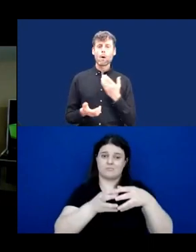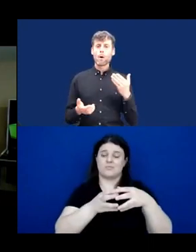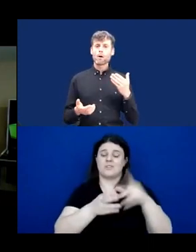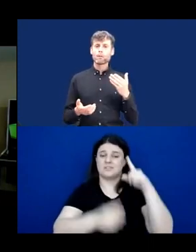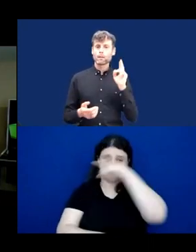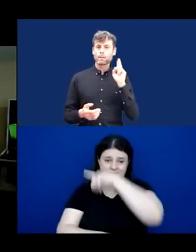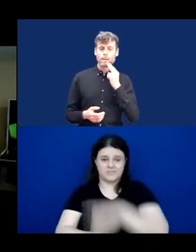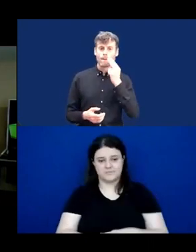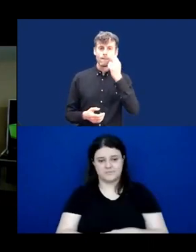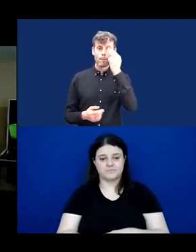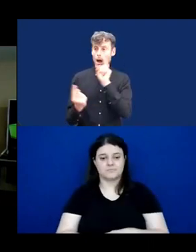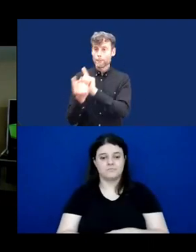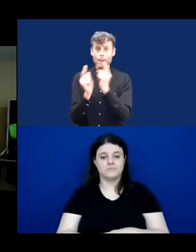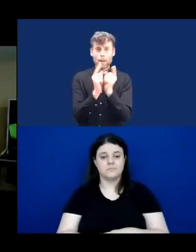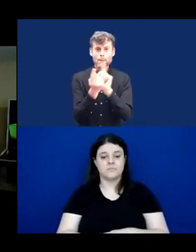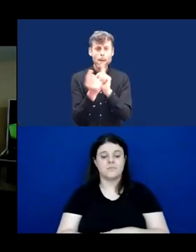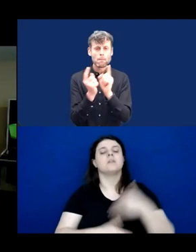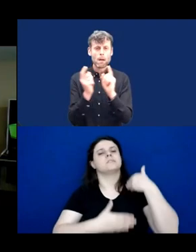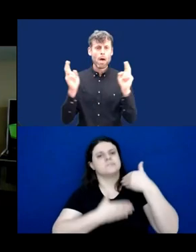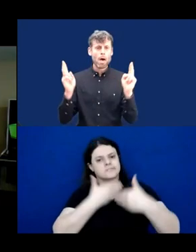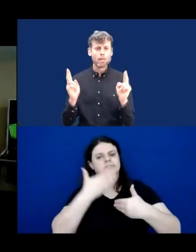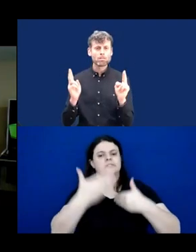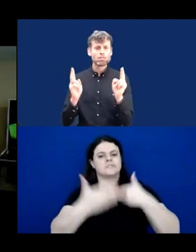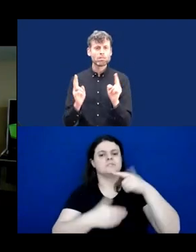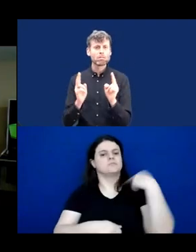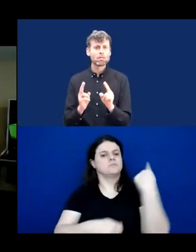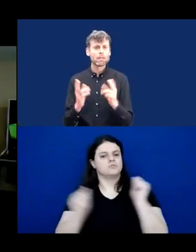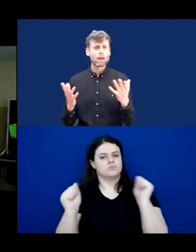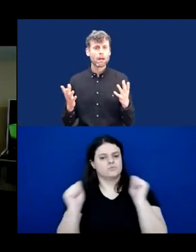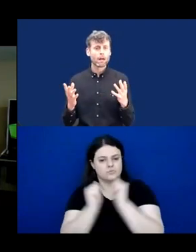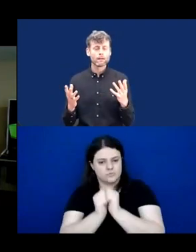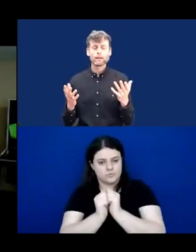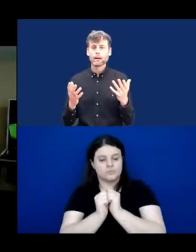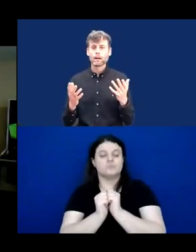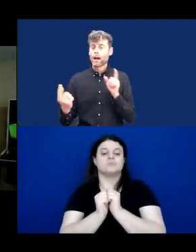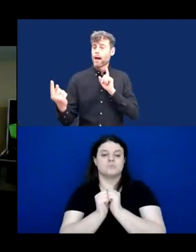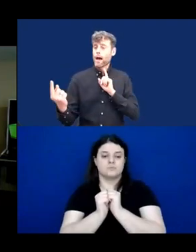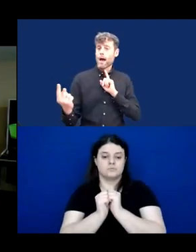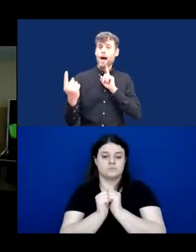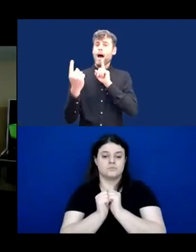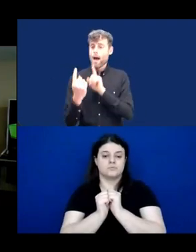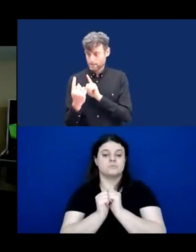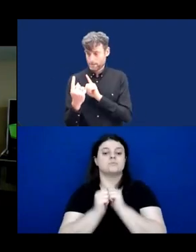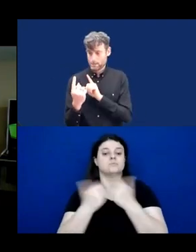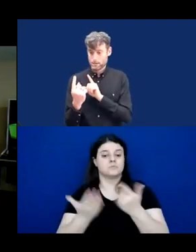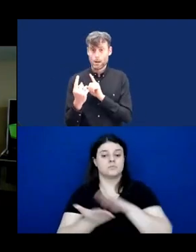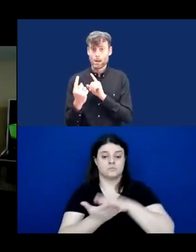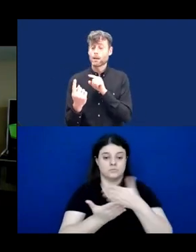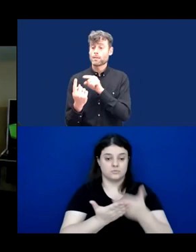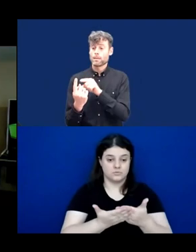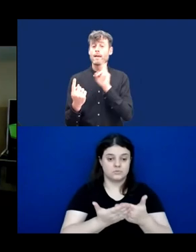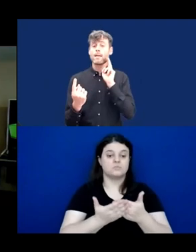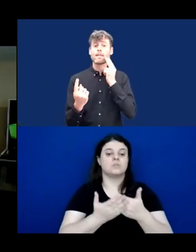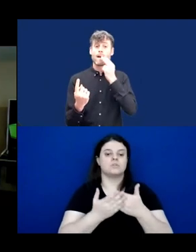And it was a very long process. If we would all get together, there would just be an interpreter with every deafblind person, if you can